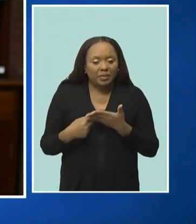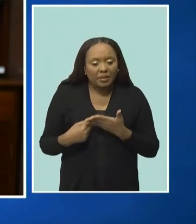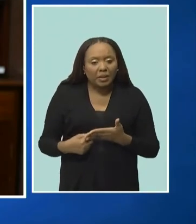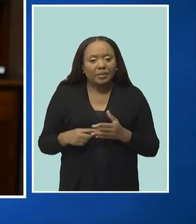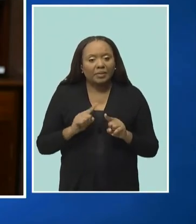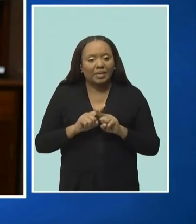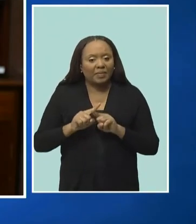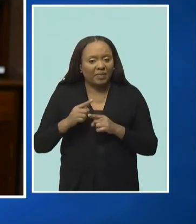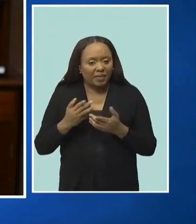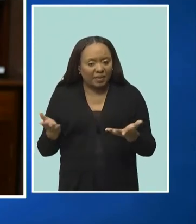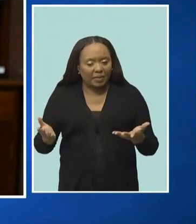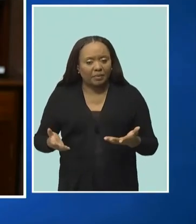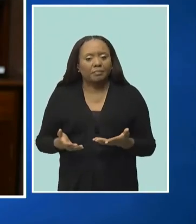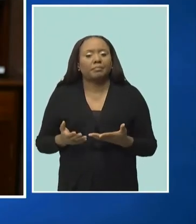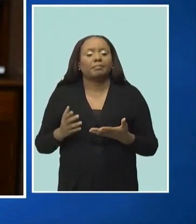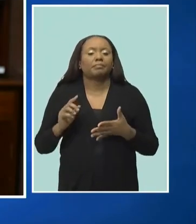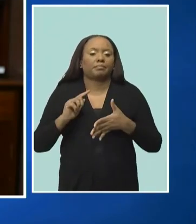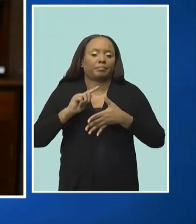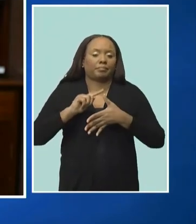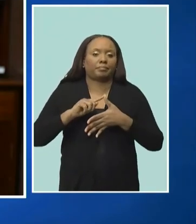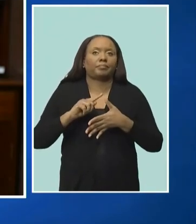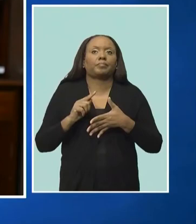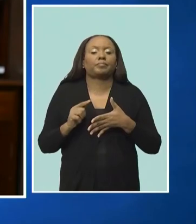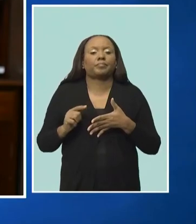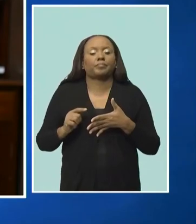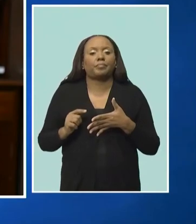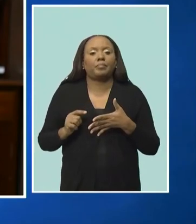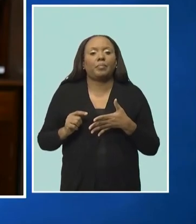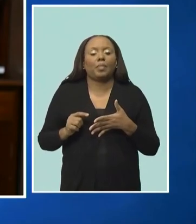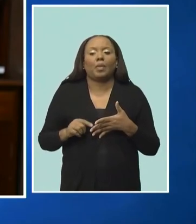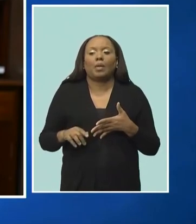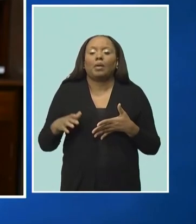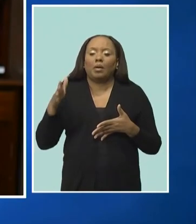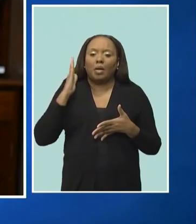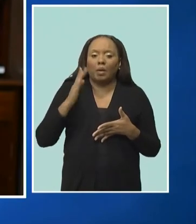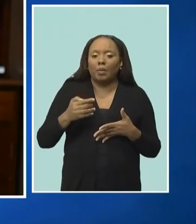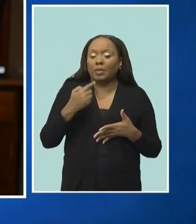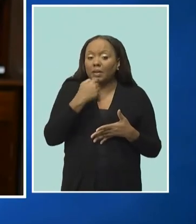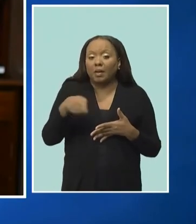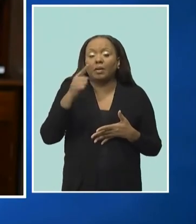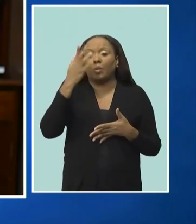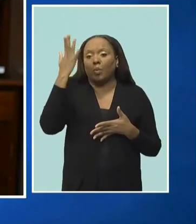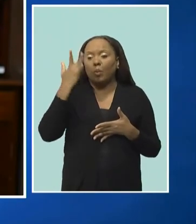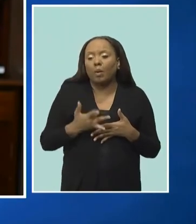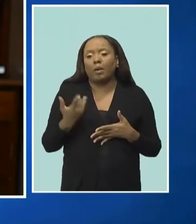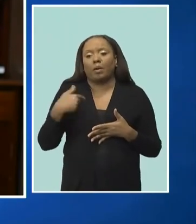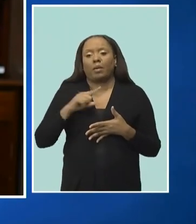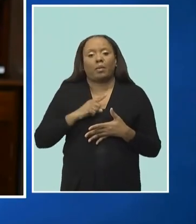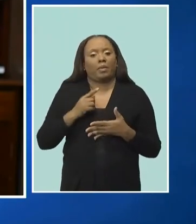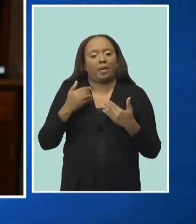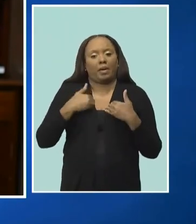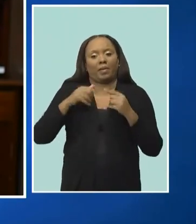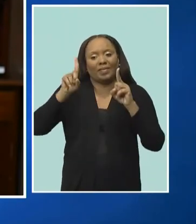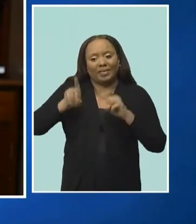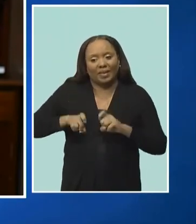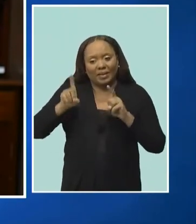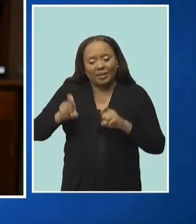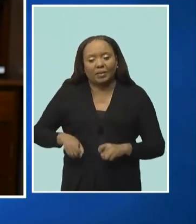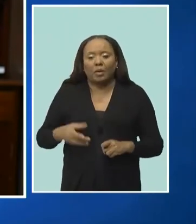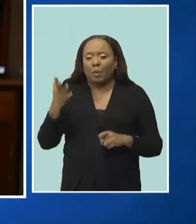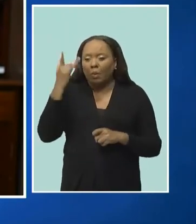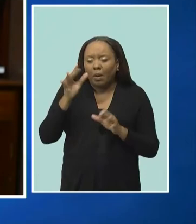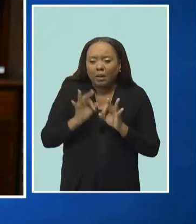One, the rationale for the diagnostic tests. Why are we doing this? Why is it